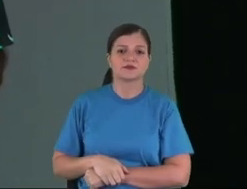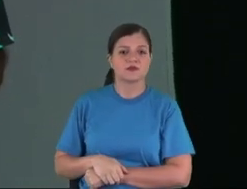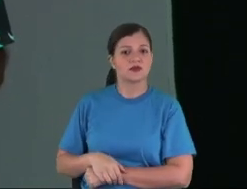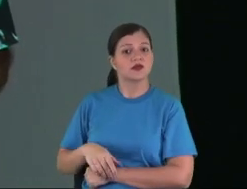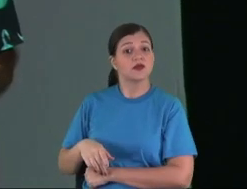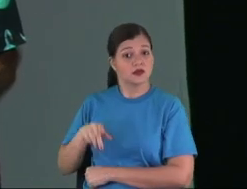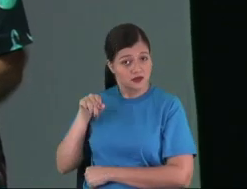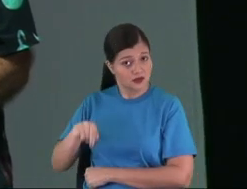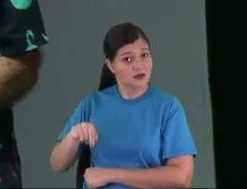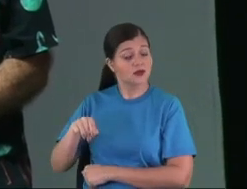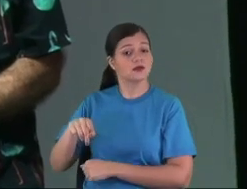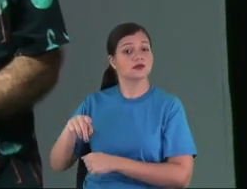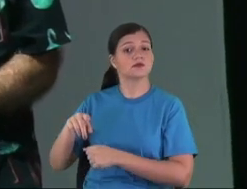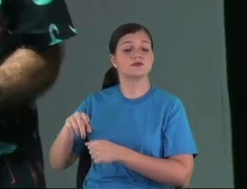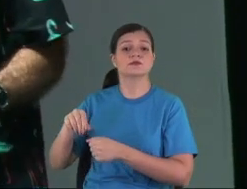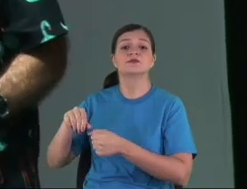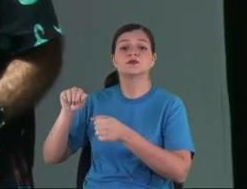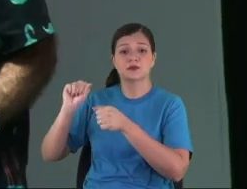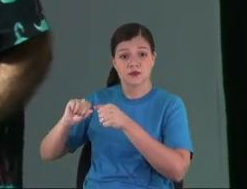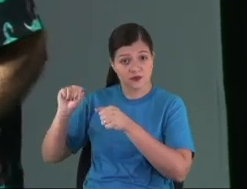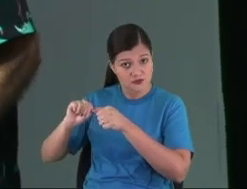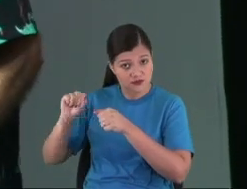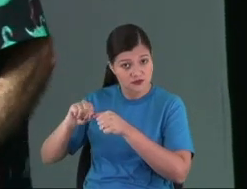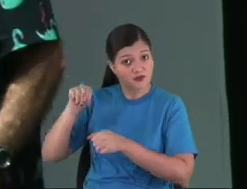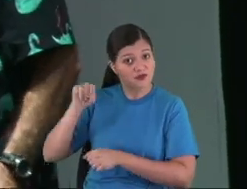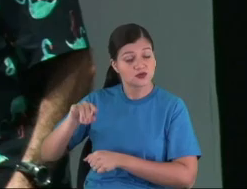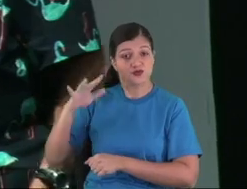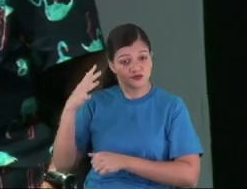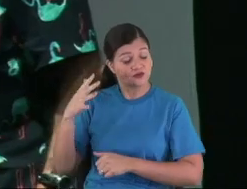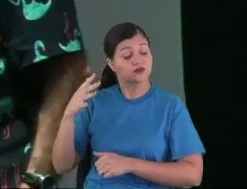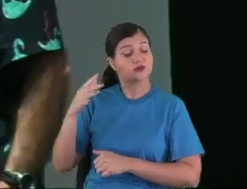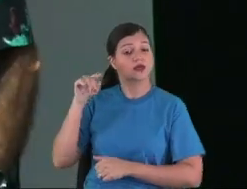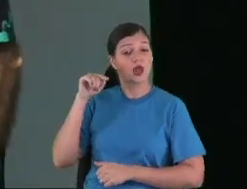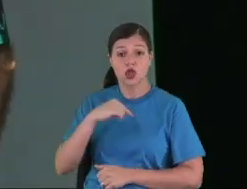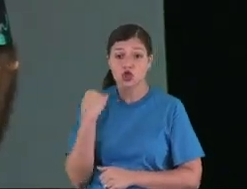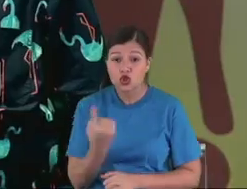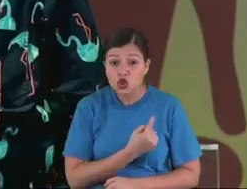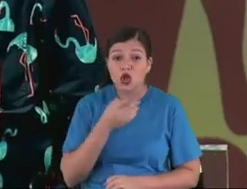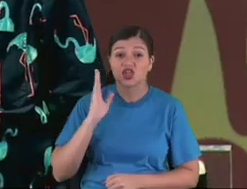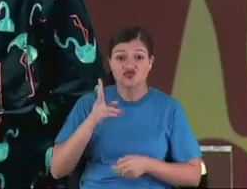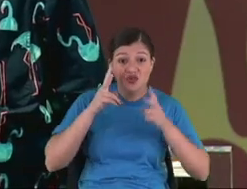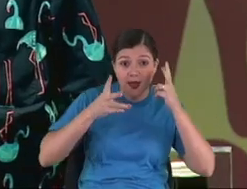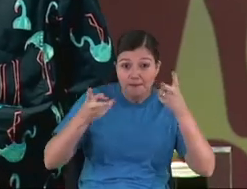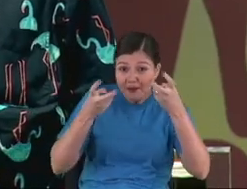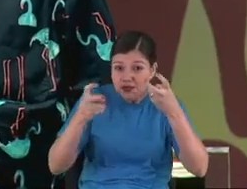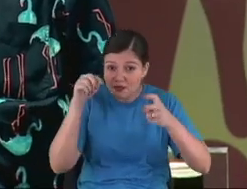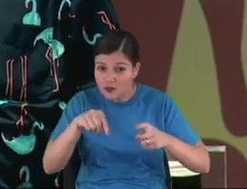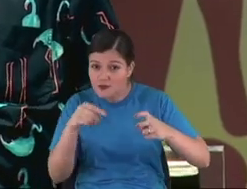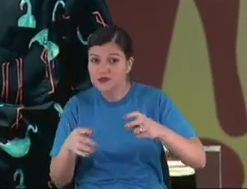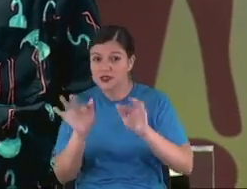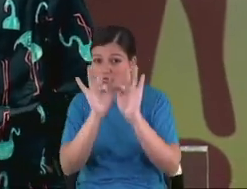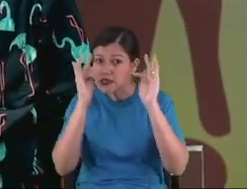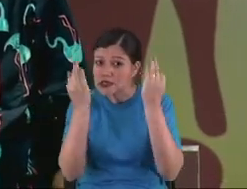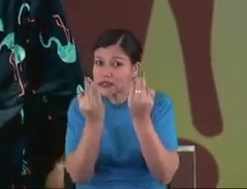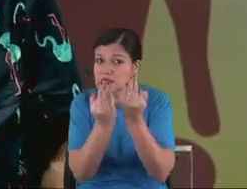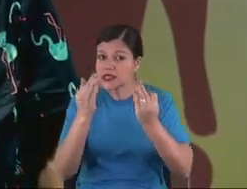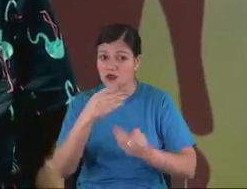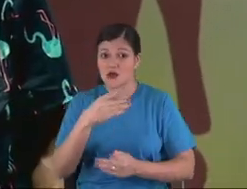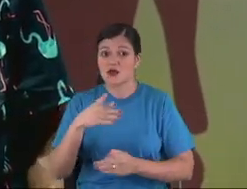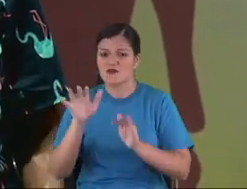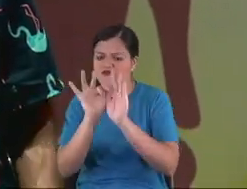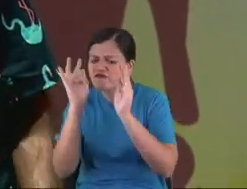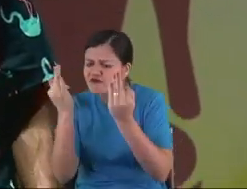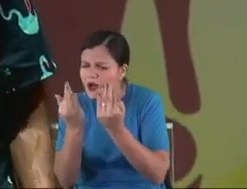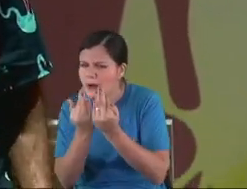And certainly we will make, we can see in our church actually, different families, successful